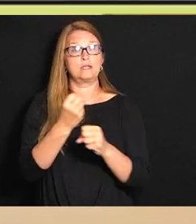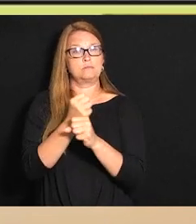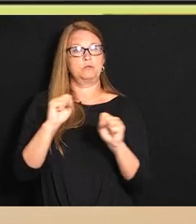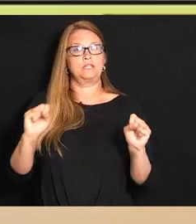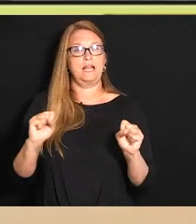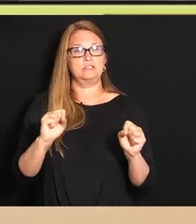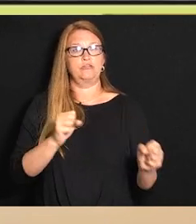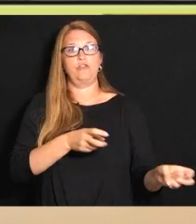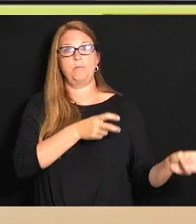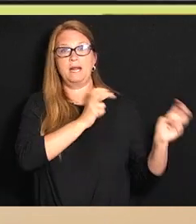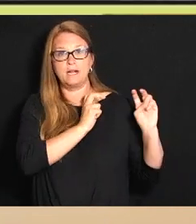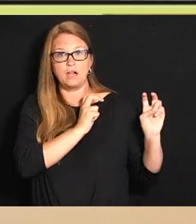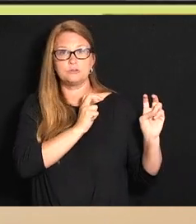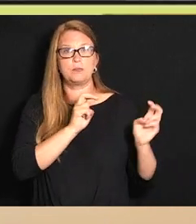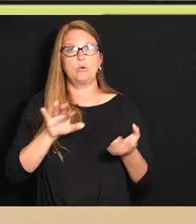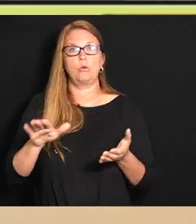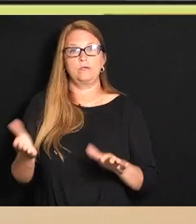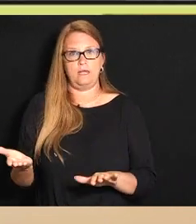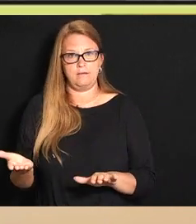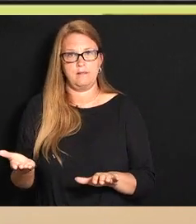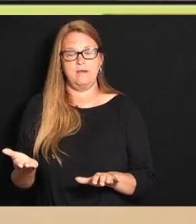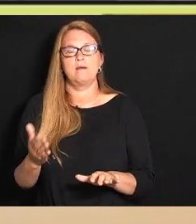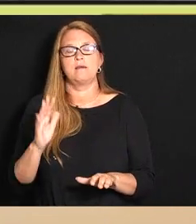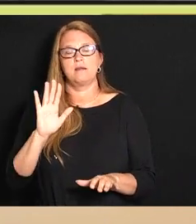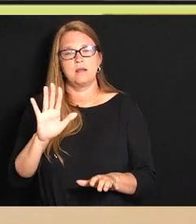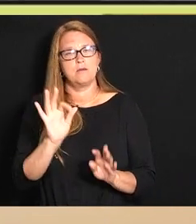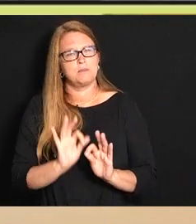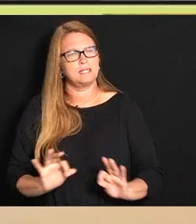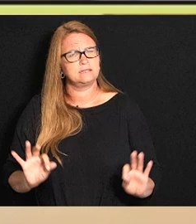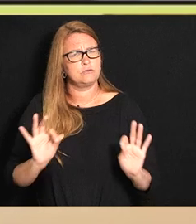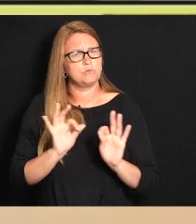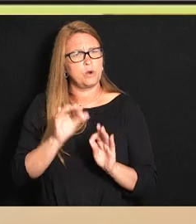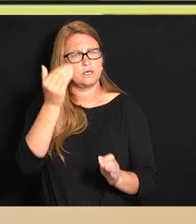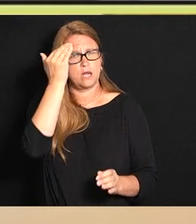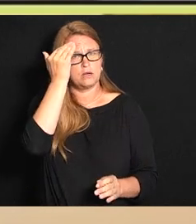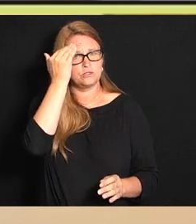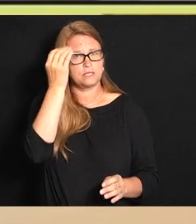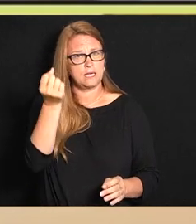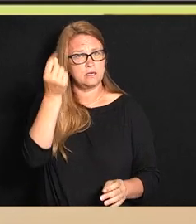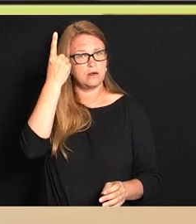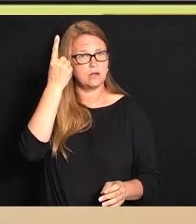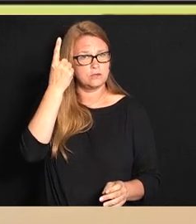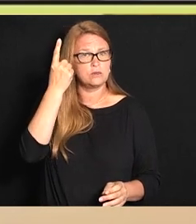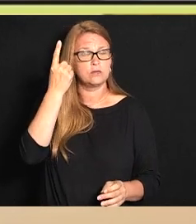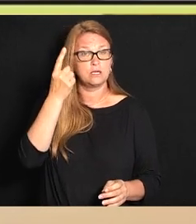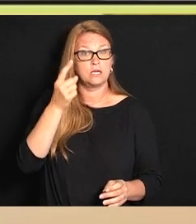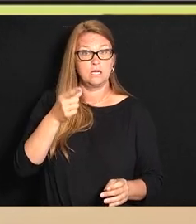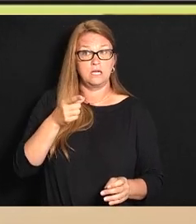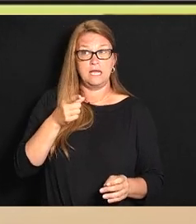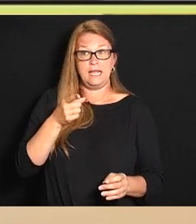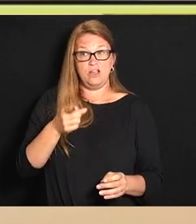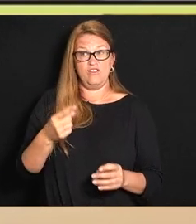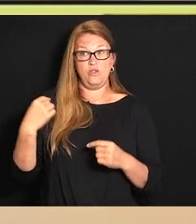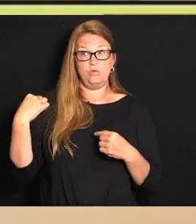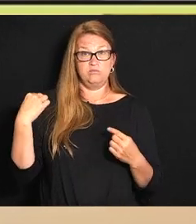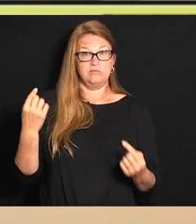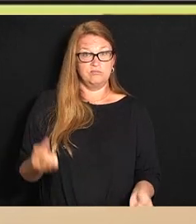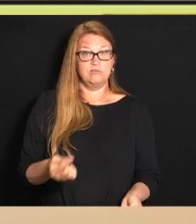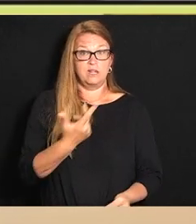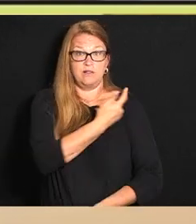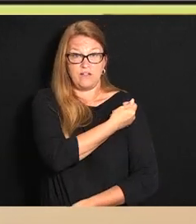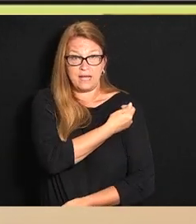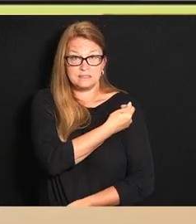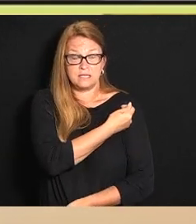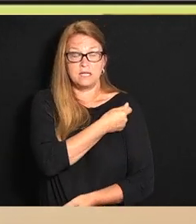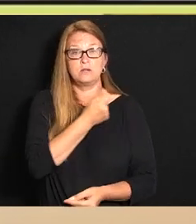hospitalization or death but it's also important to recognize that if it's been a while since you've been vaccinated or if